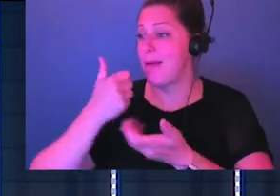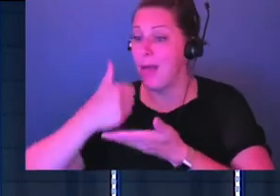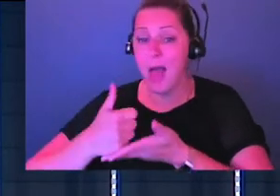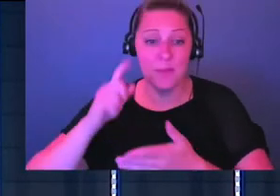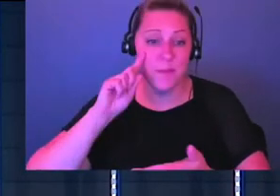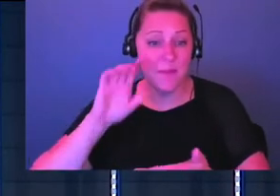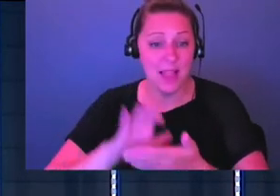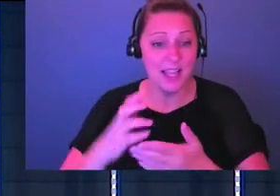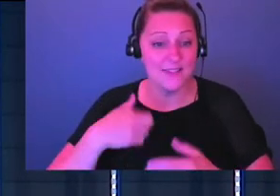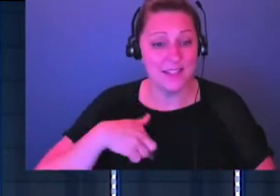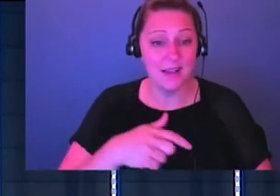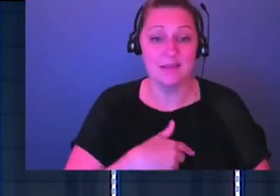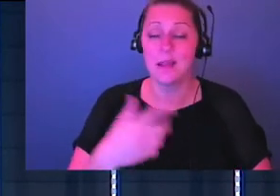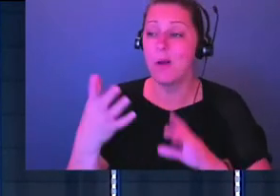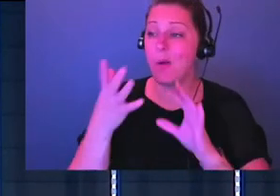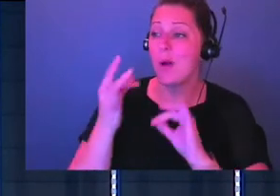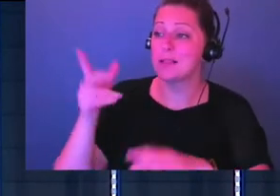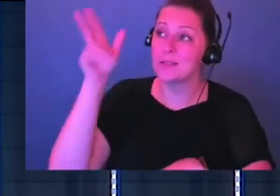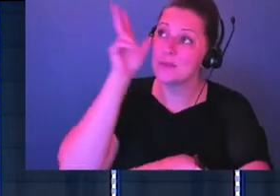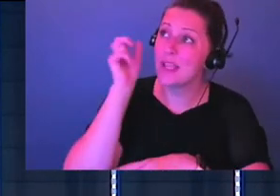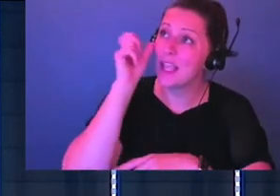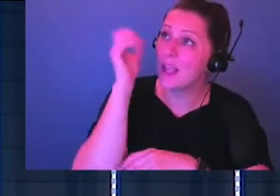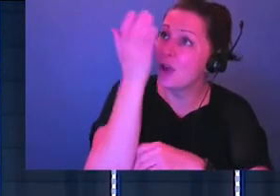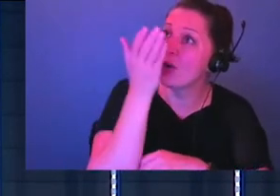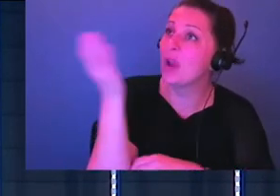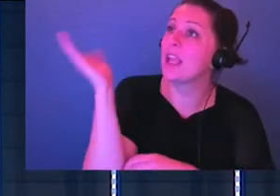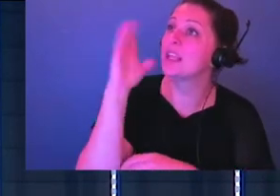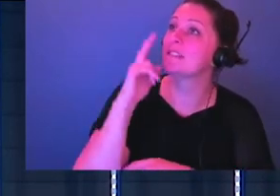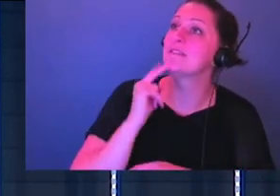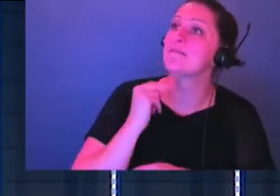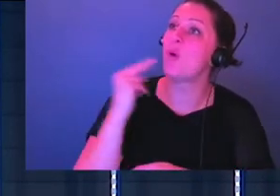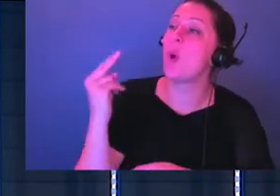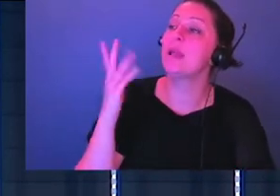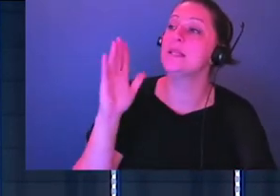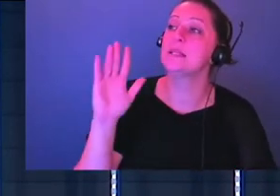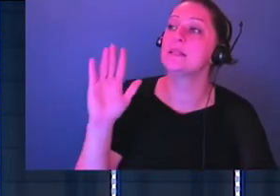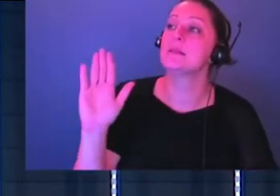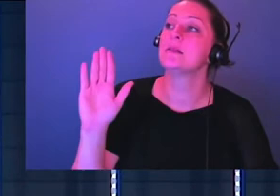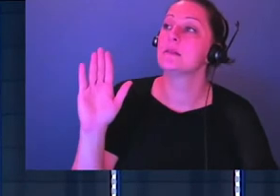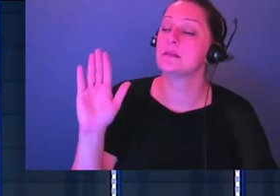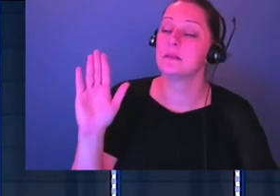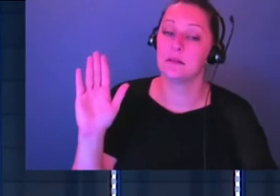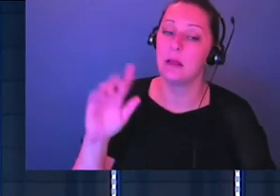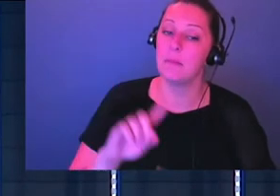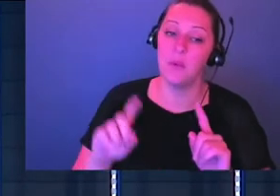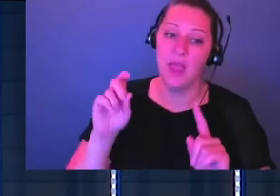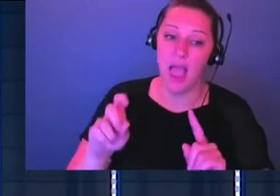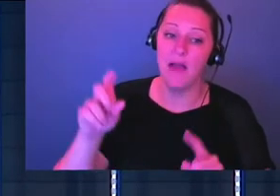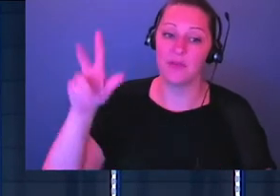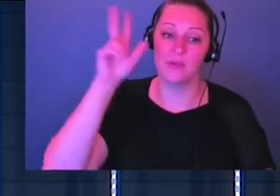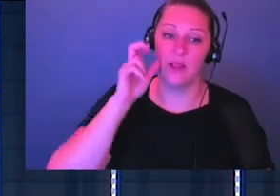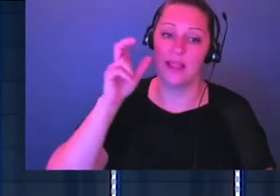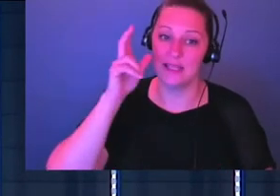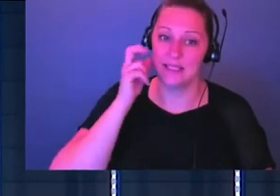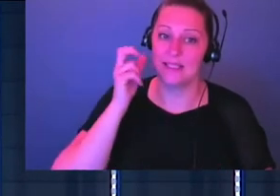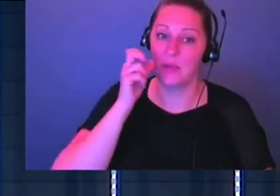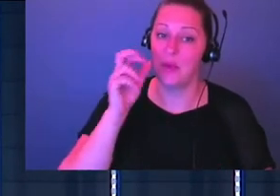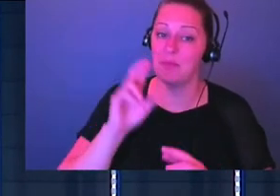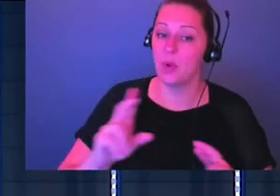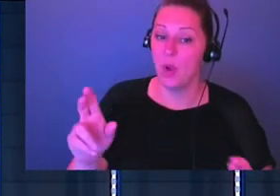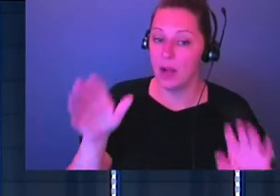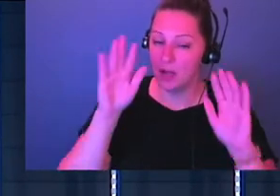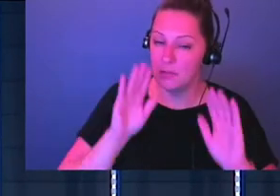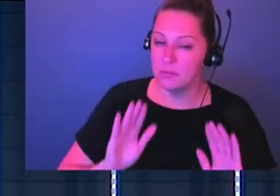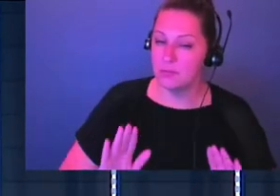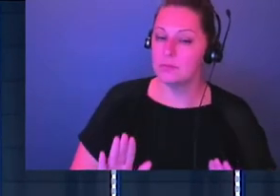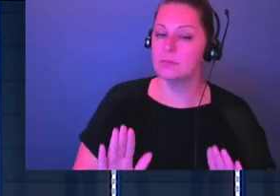speak to us. He wants us to hear his voice, but we've got to listen. We've got to get ourselves into a place of listening. We've got to